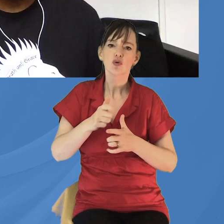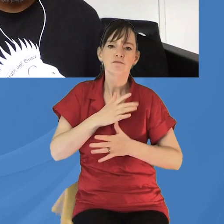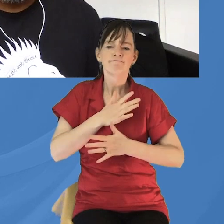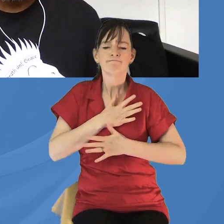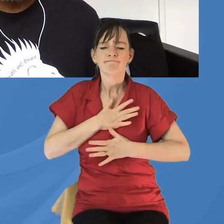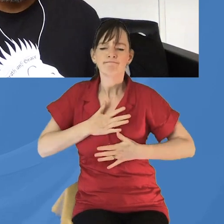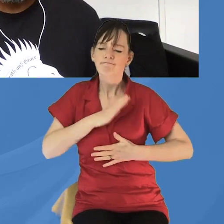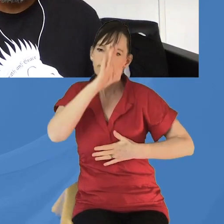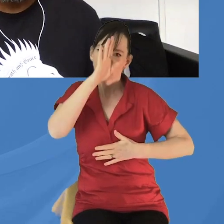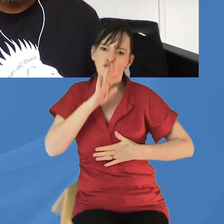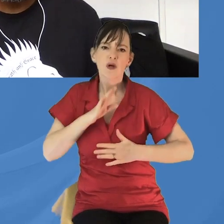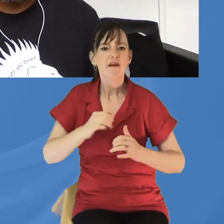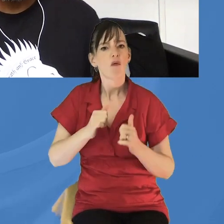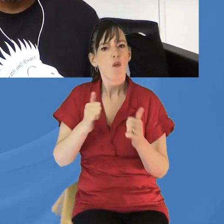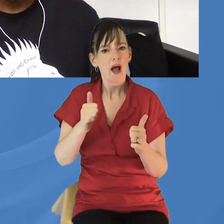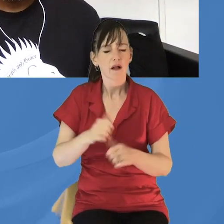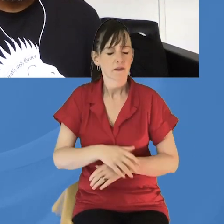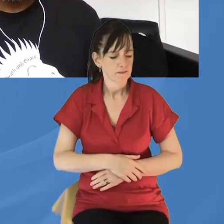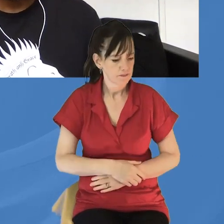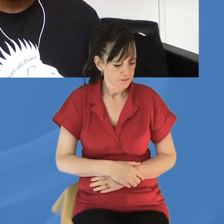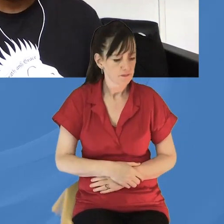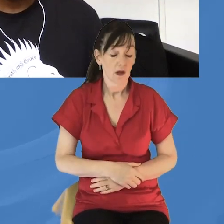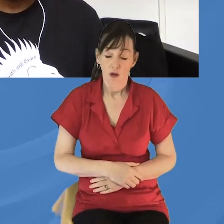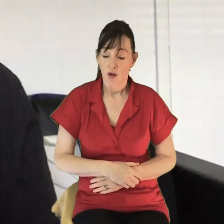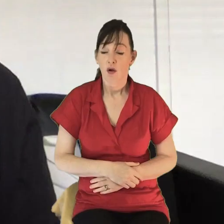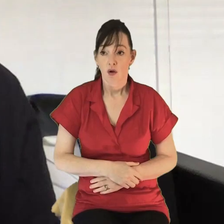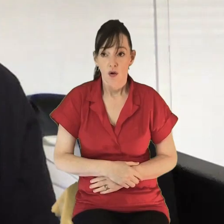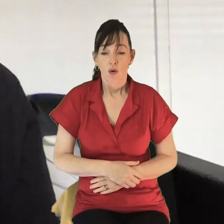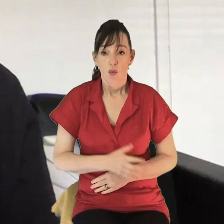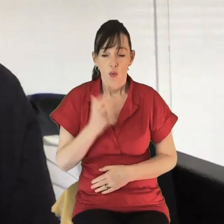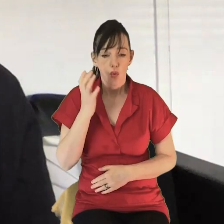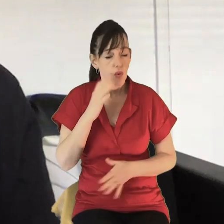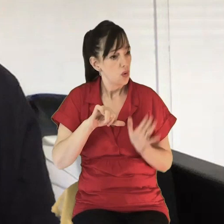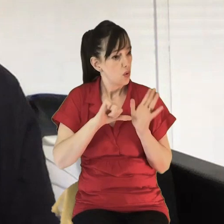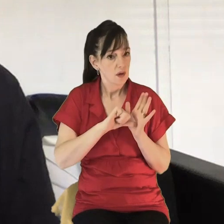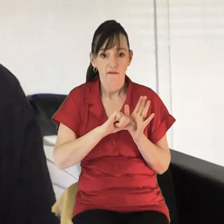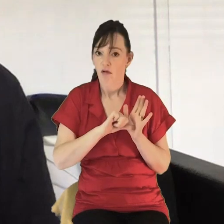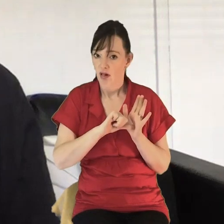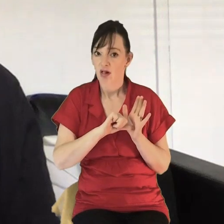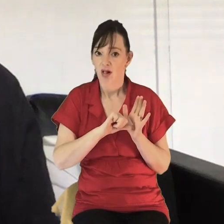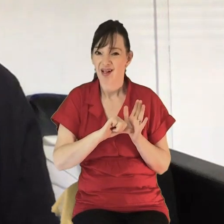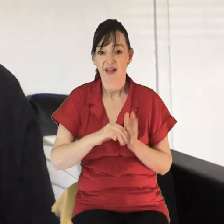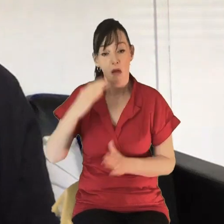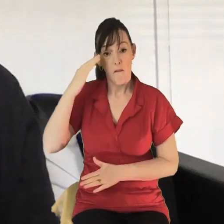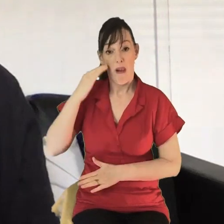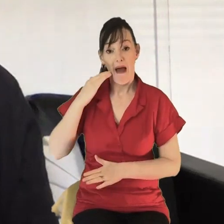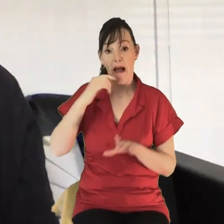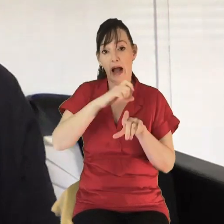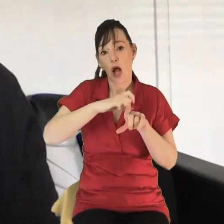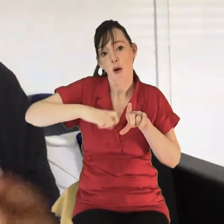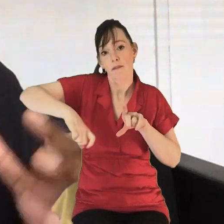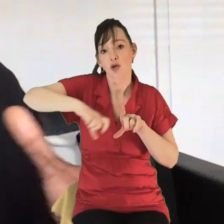Yeah, it has been particularly difficult. In the Black community, we have quite